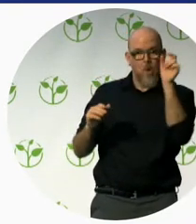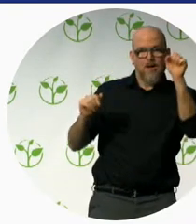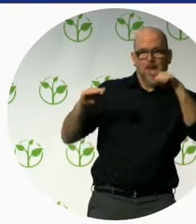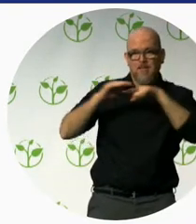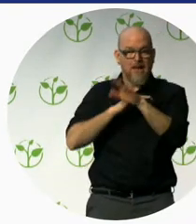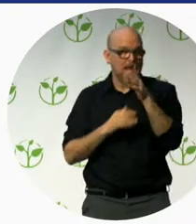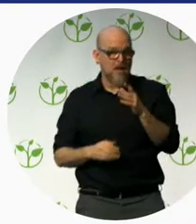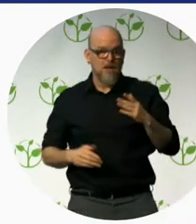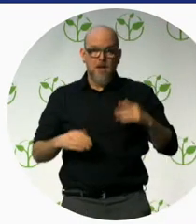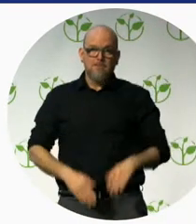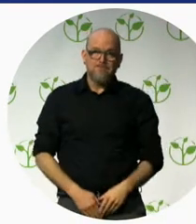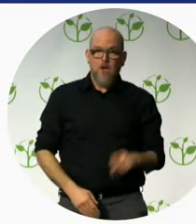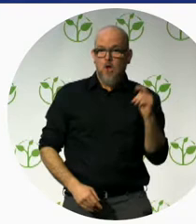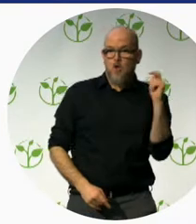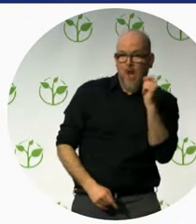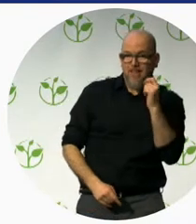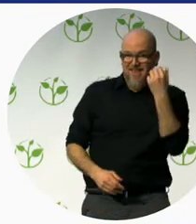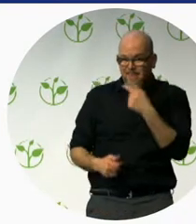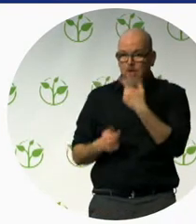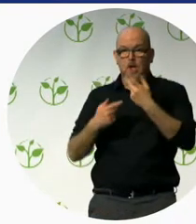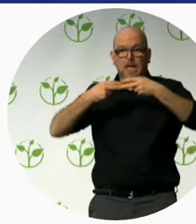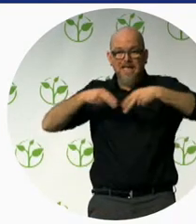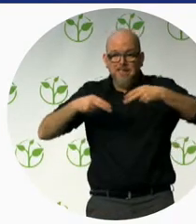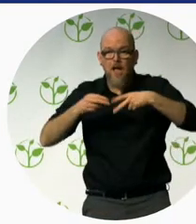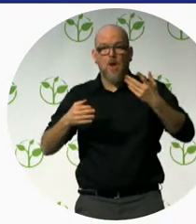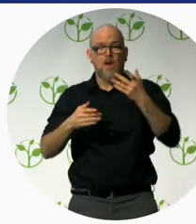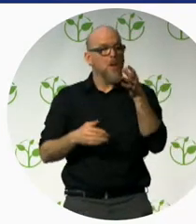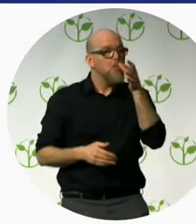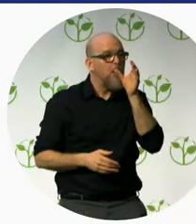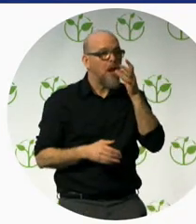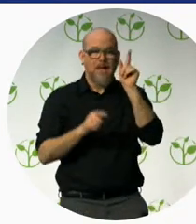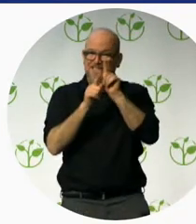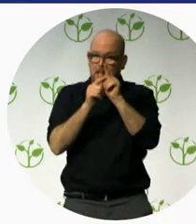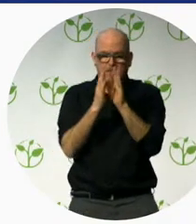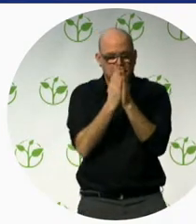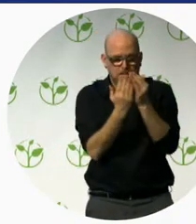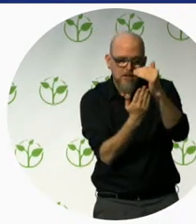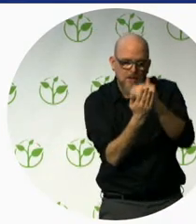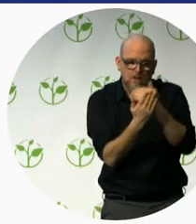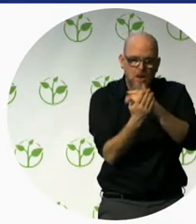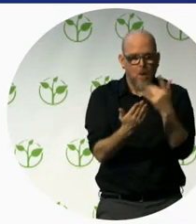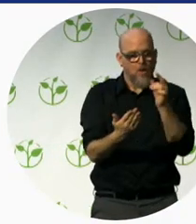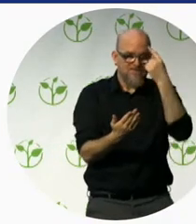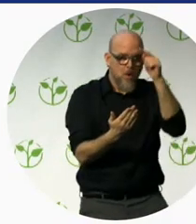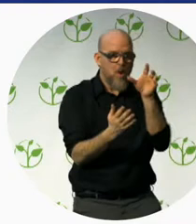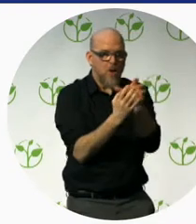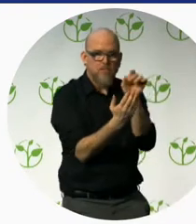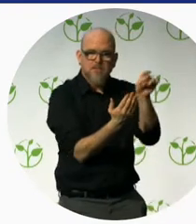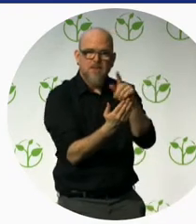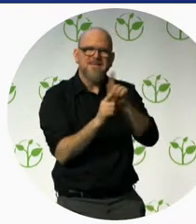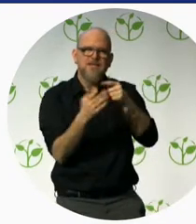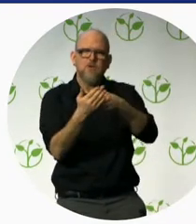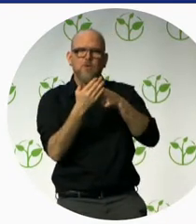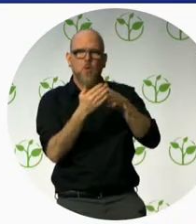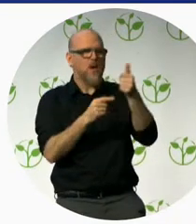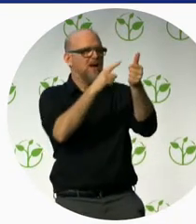all the text there. You just need basic information. And it's clearly marked here with using the symbols. The thumbs